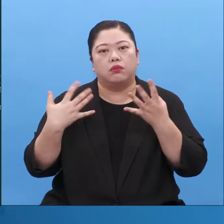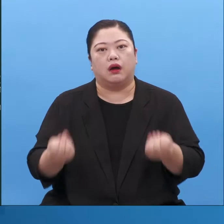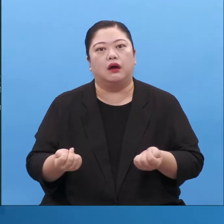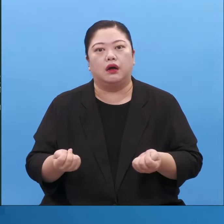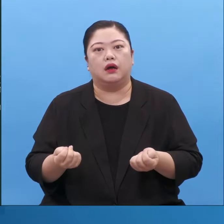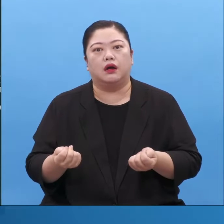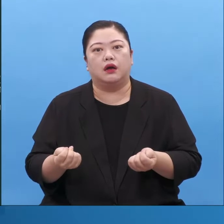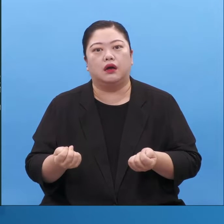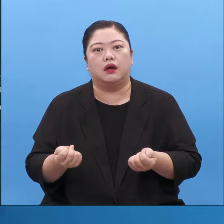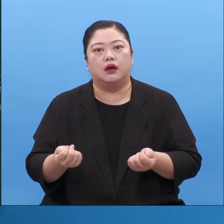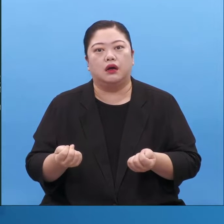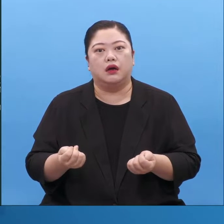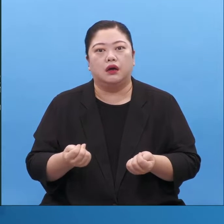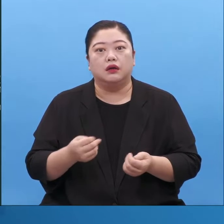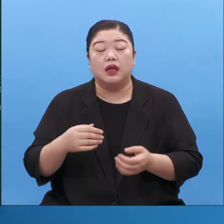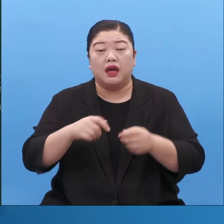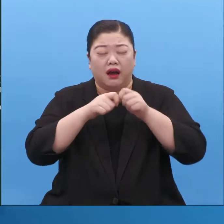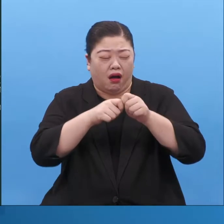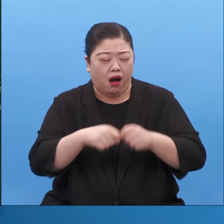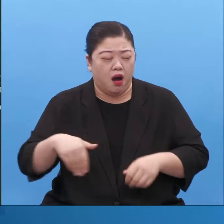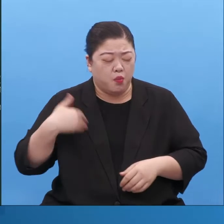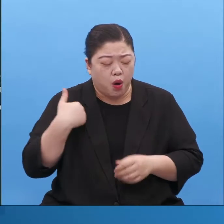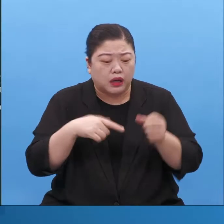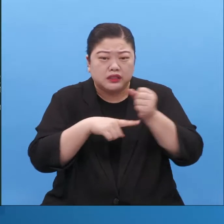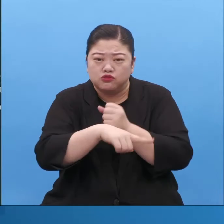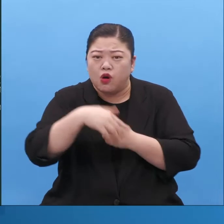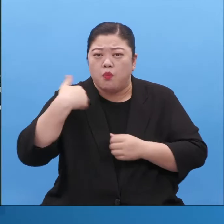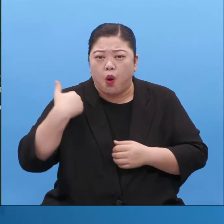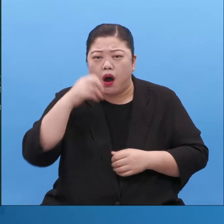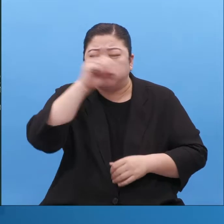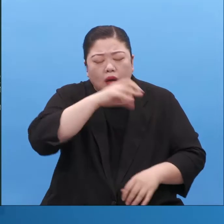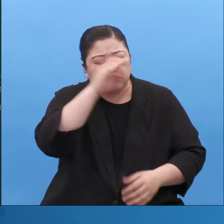that come. That's why we need to know this.